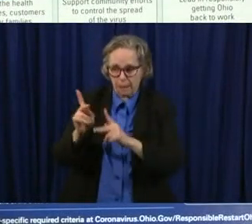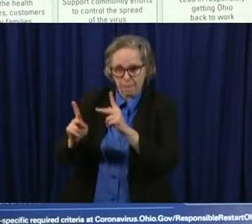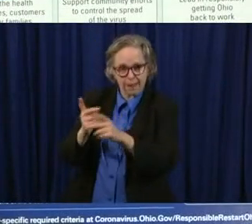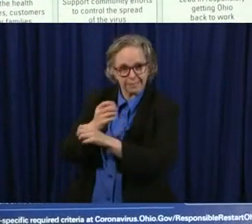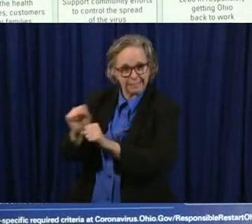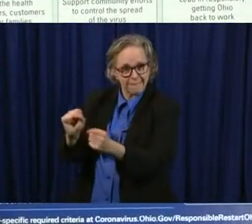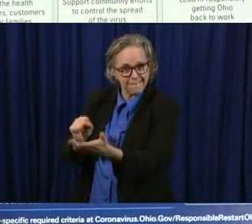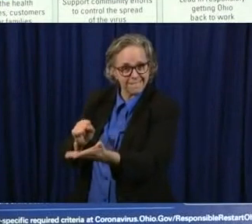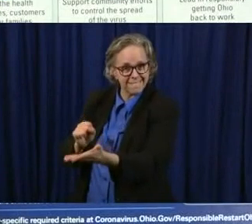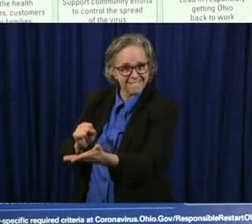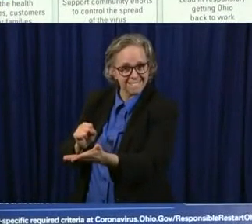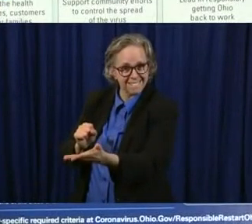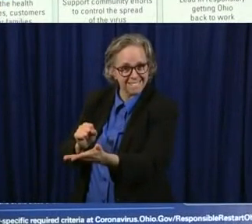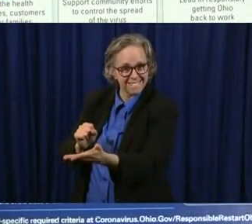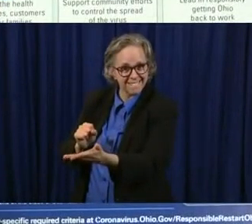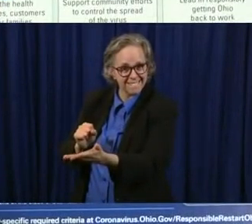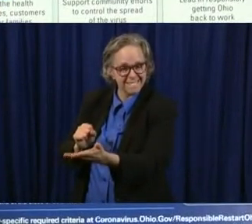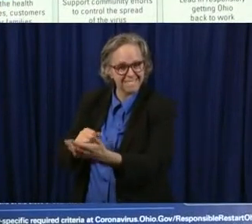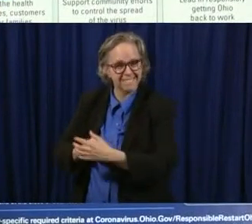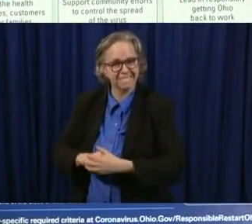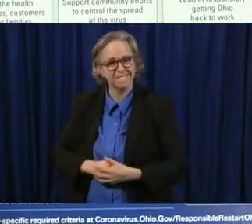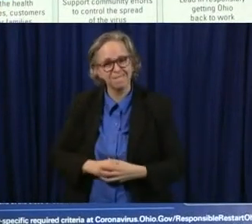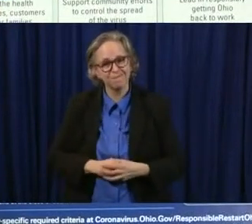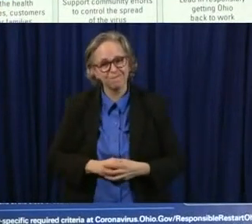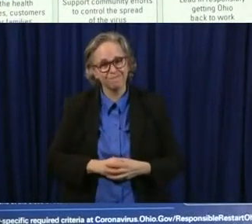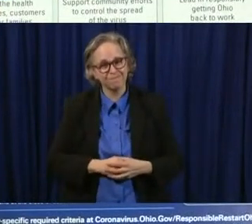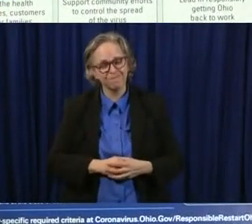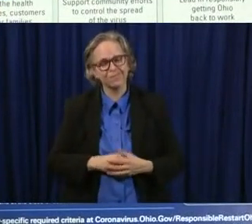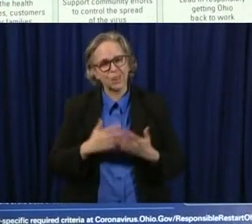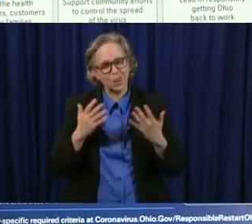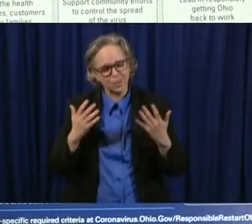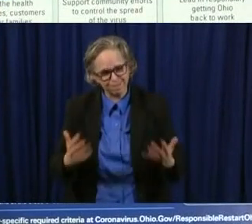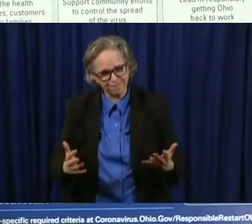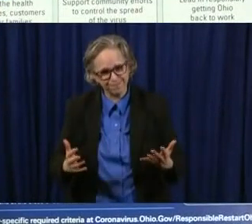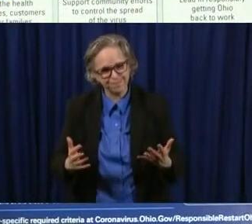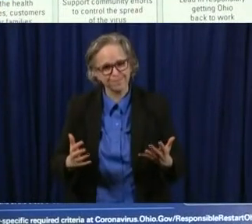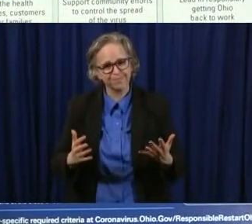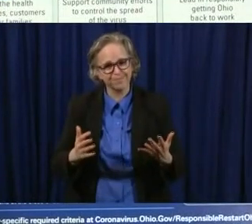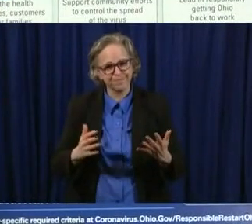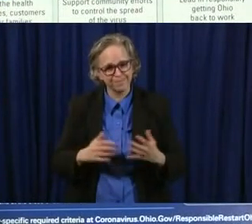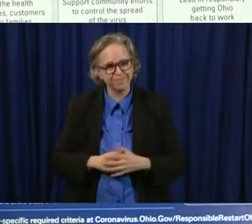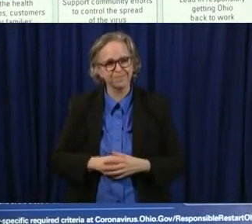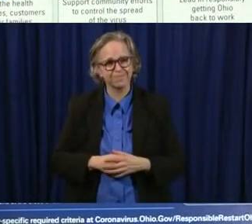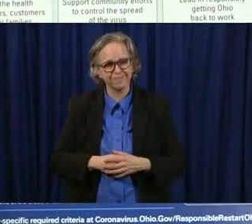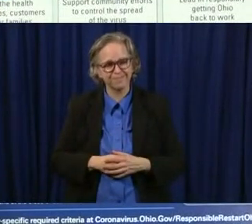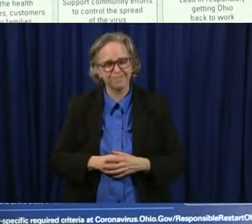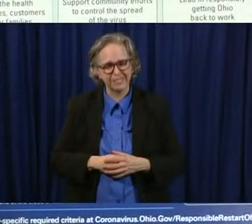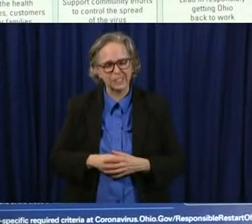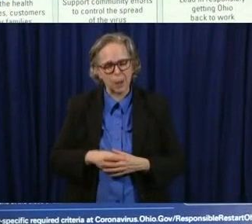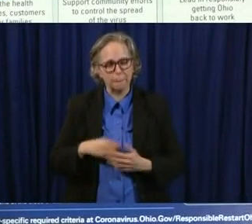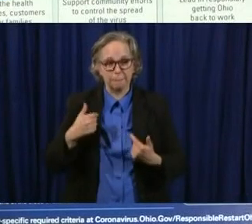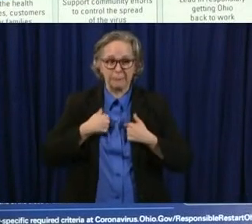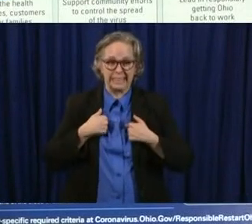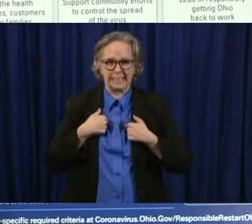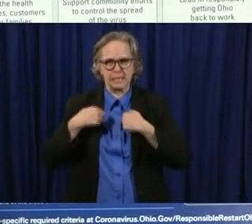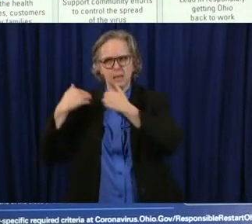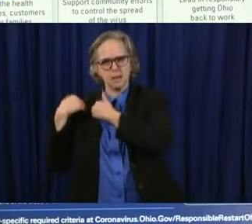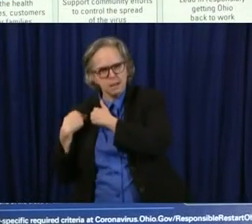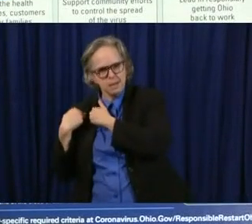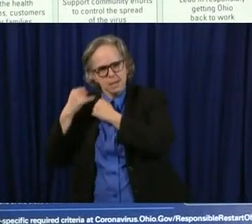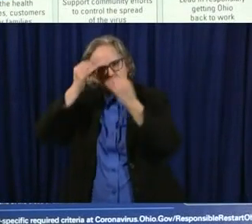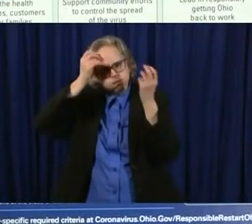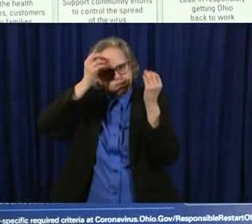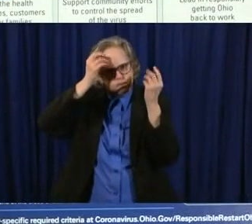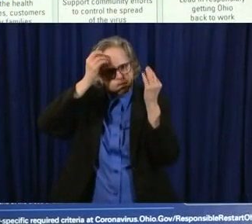indicators that that go the wrong way um that has to be factored in so when you make a decision like